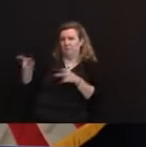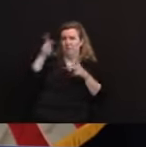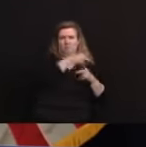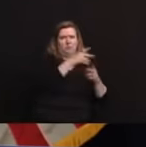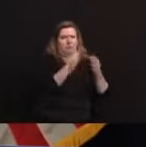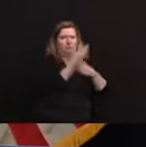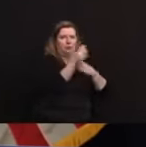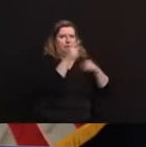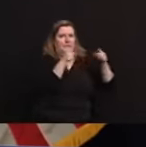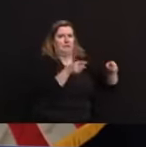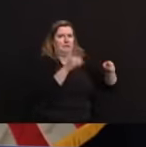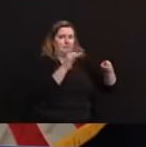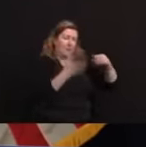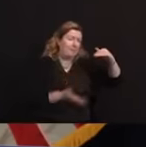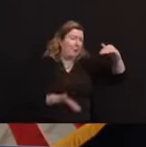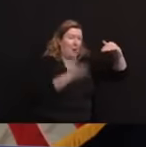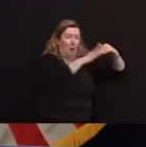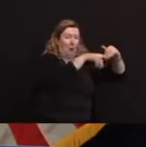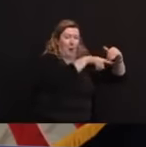wide variety of reasons.